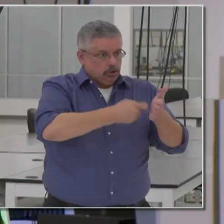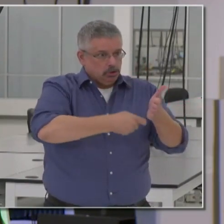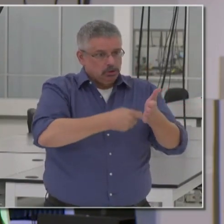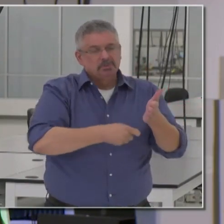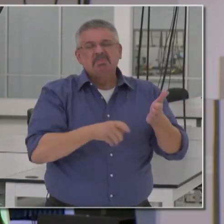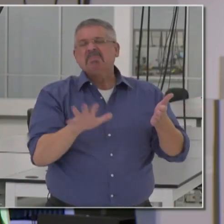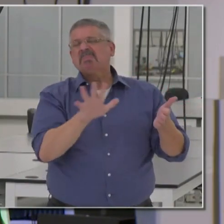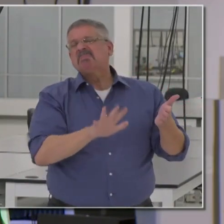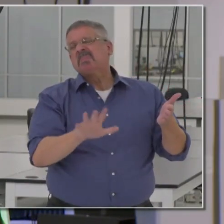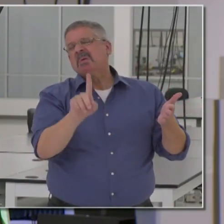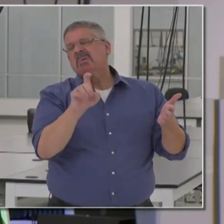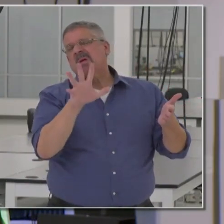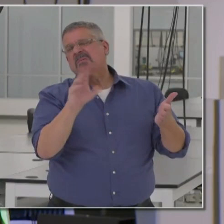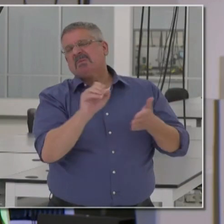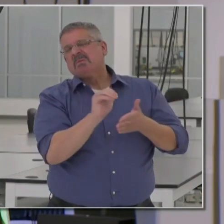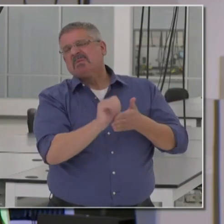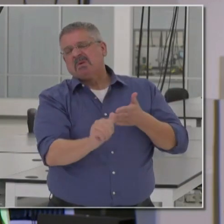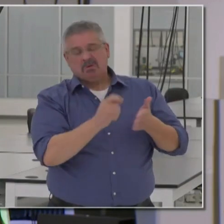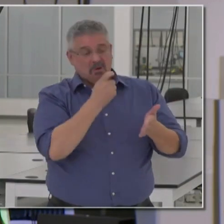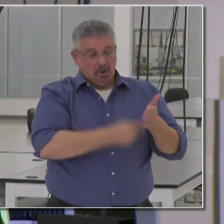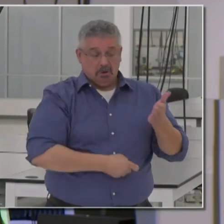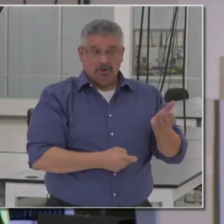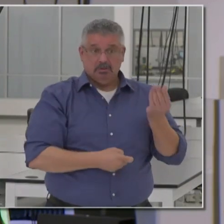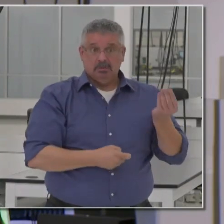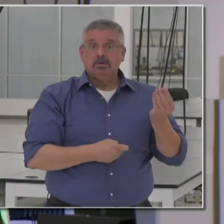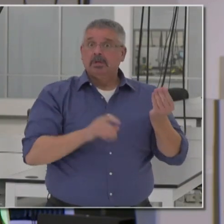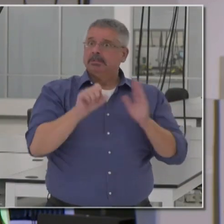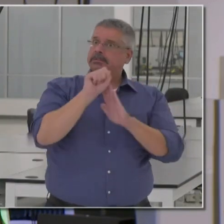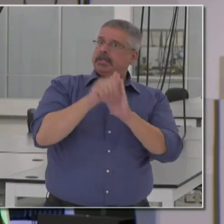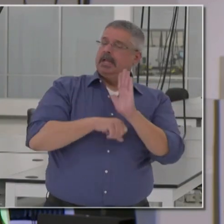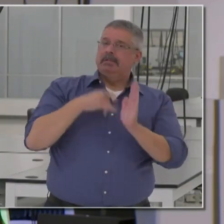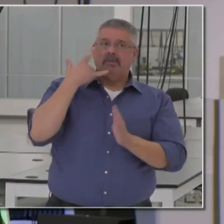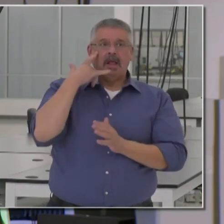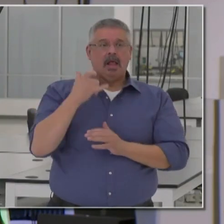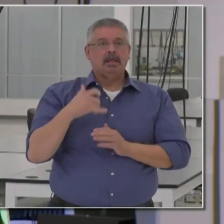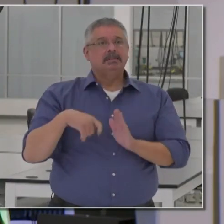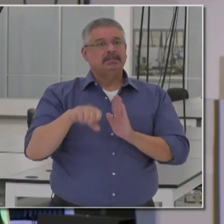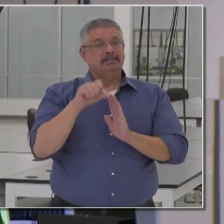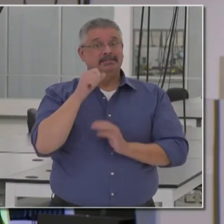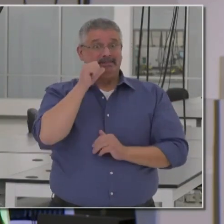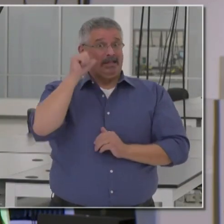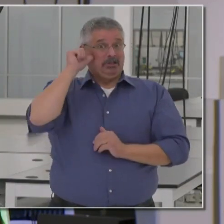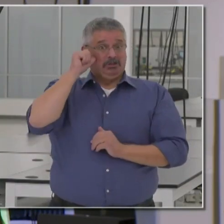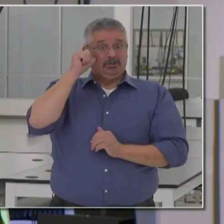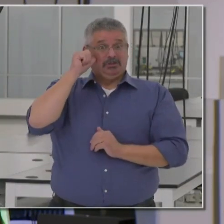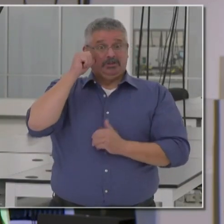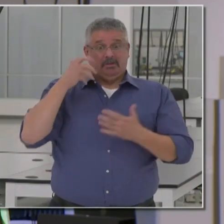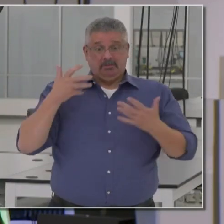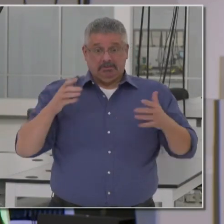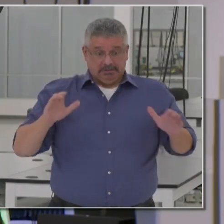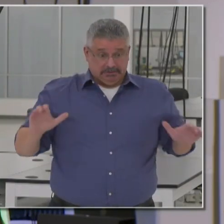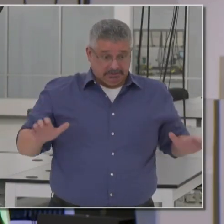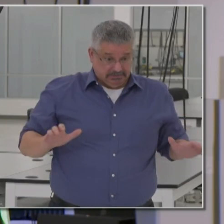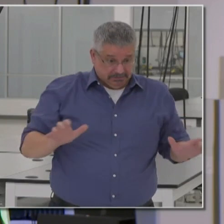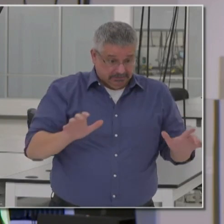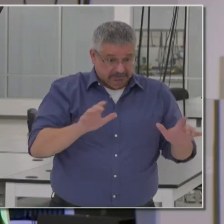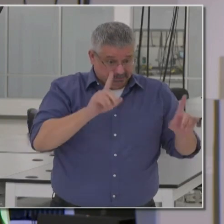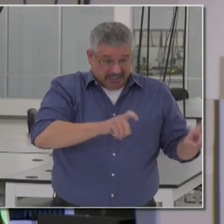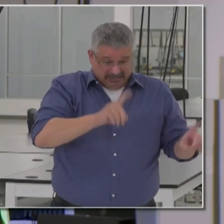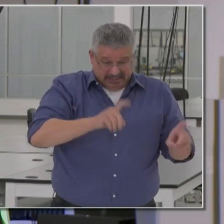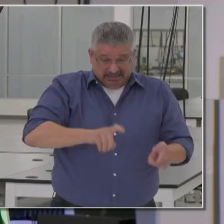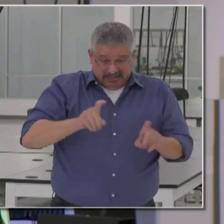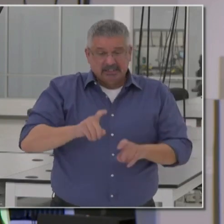$150. Just think about this. The state of California, as of yesterday, has conducted 18